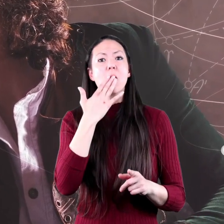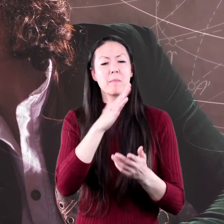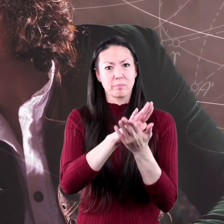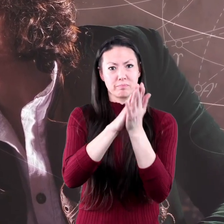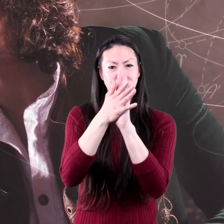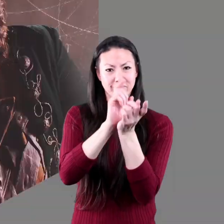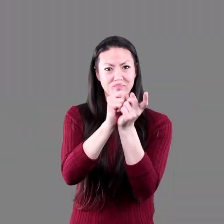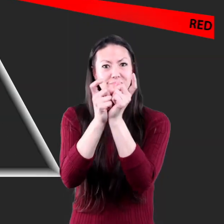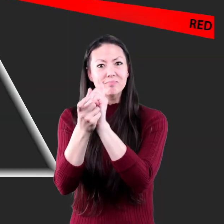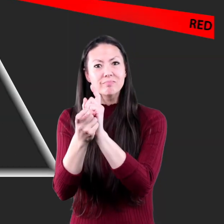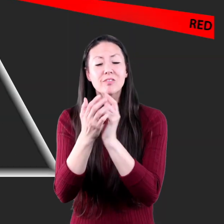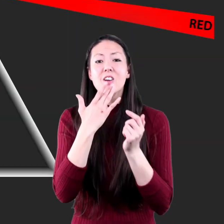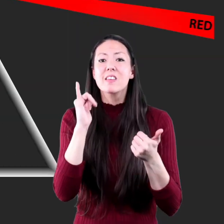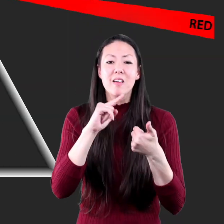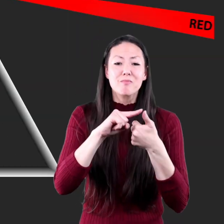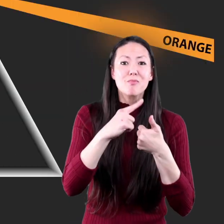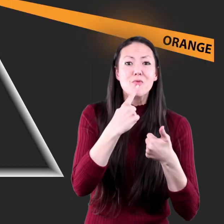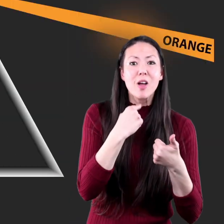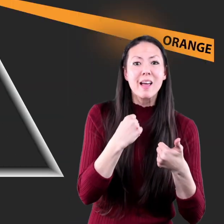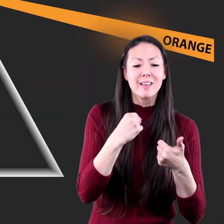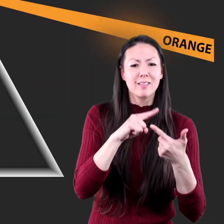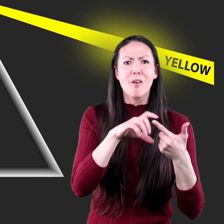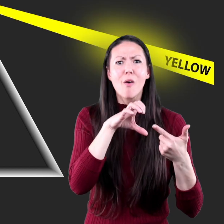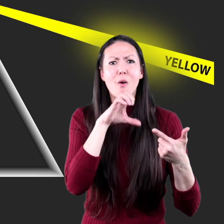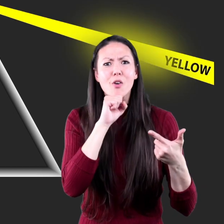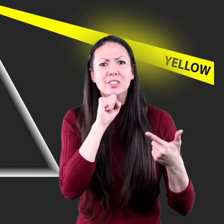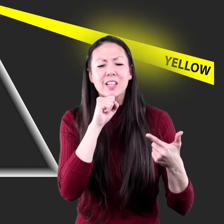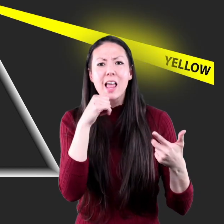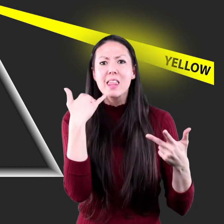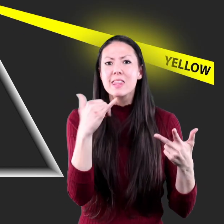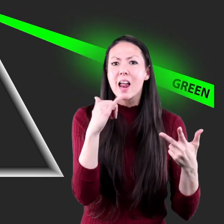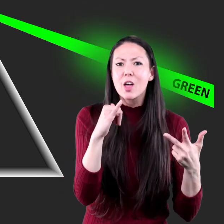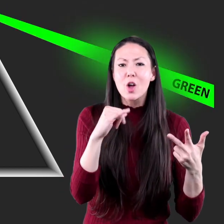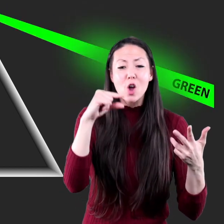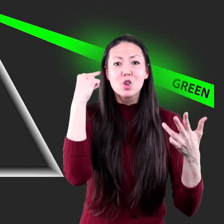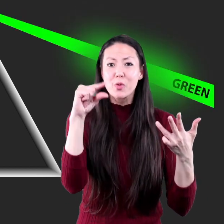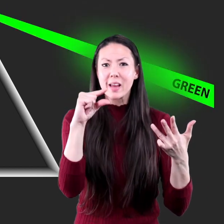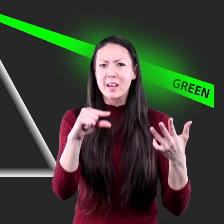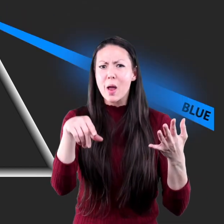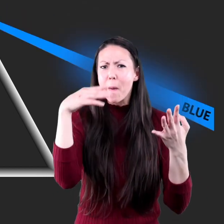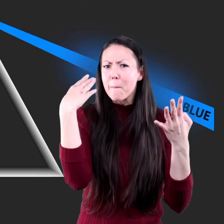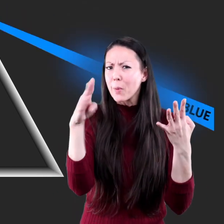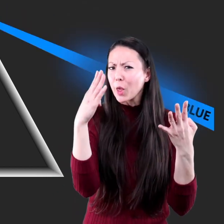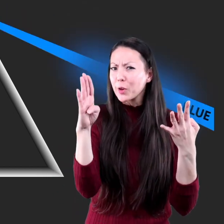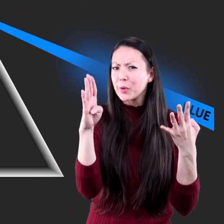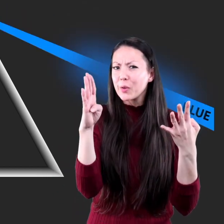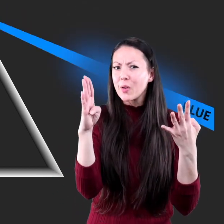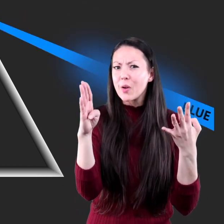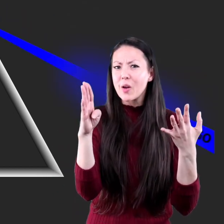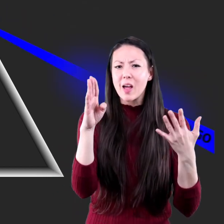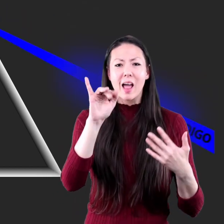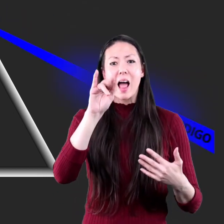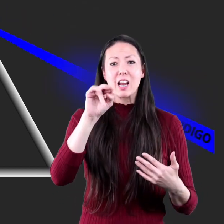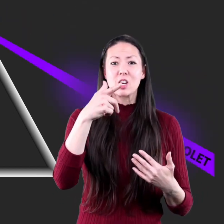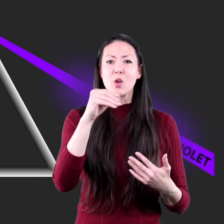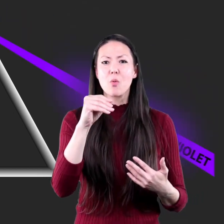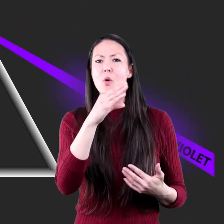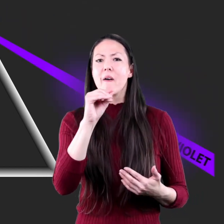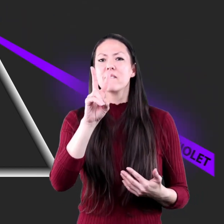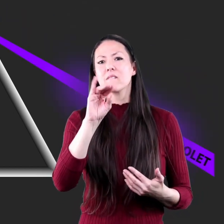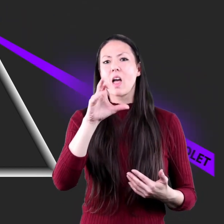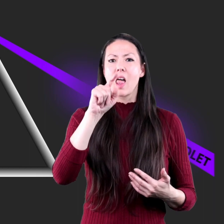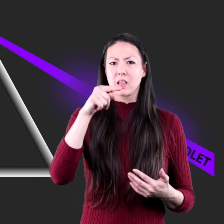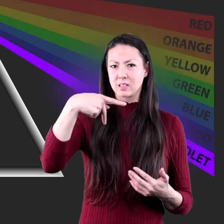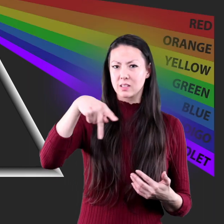Those colors are red, orange, yellow, green, blue, indigo, and